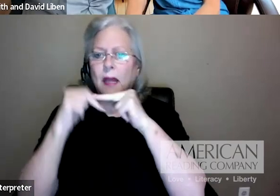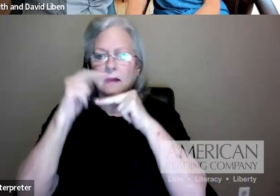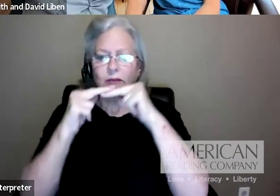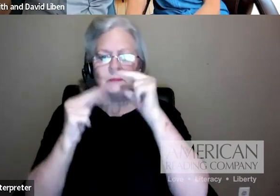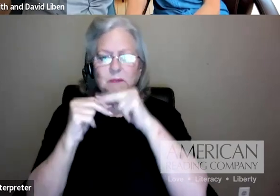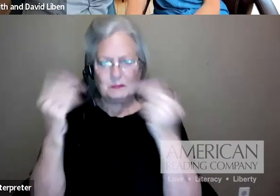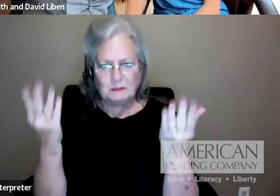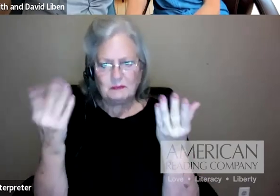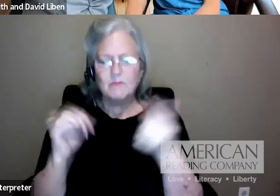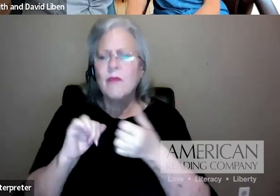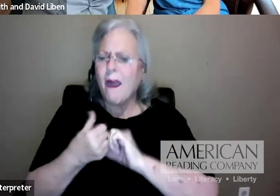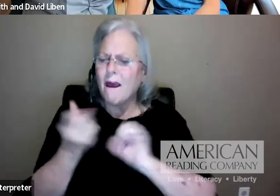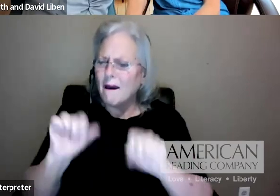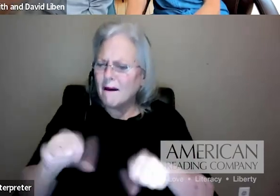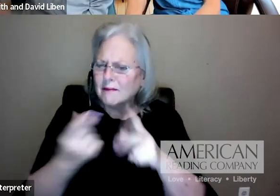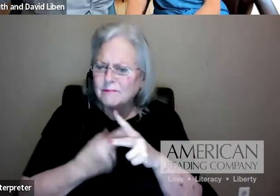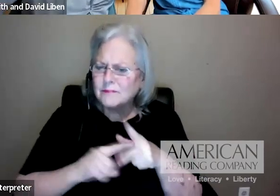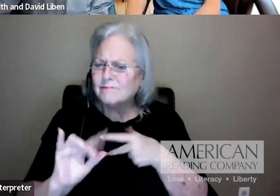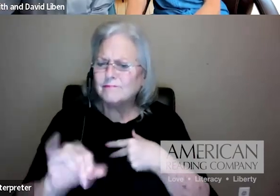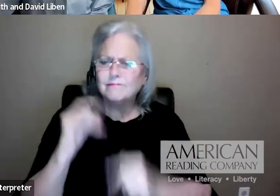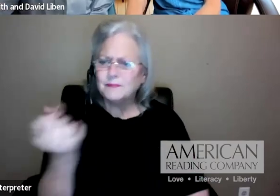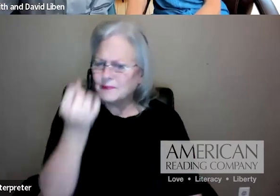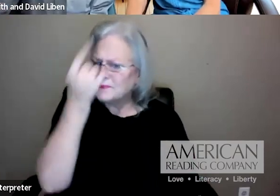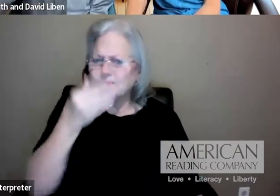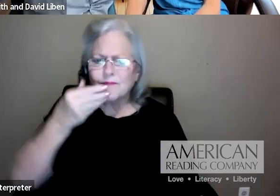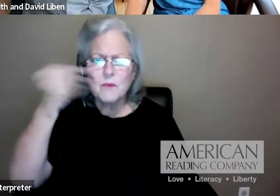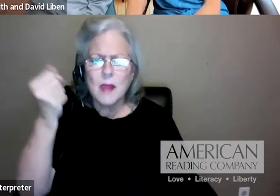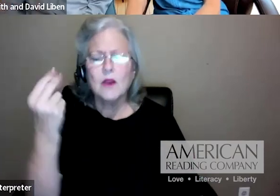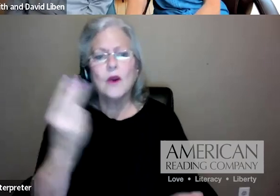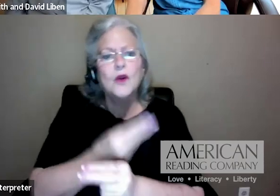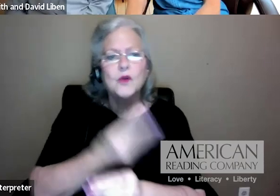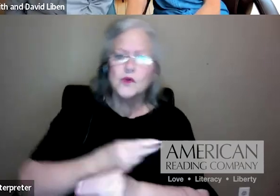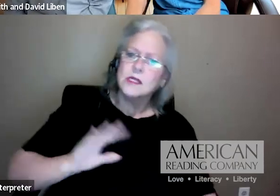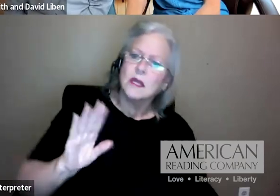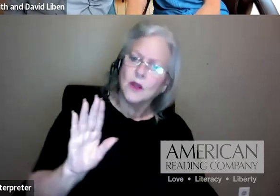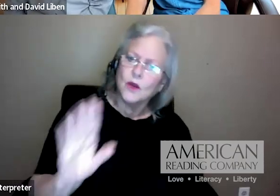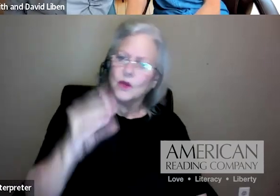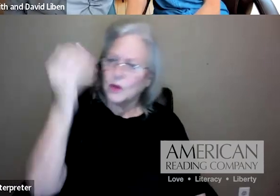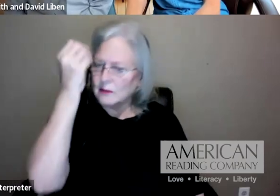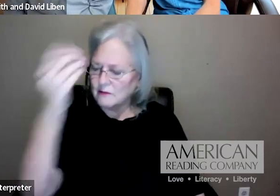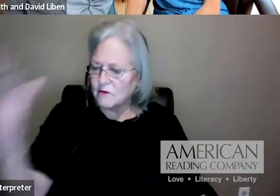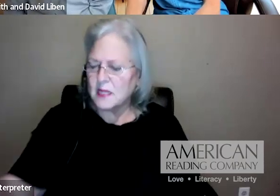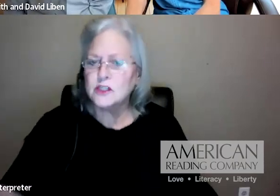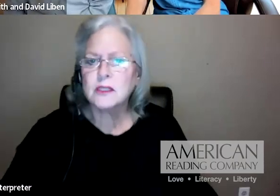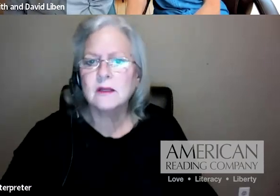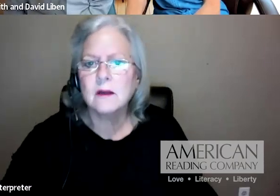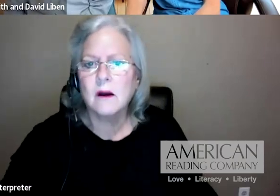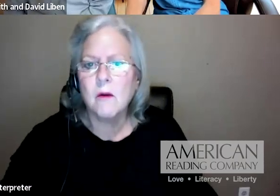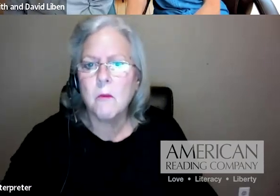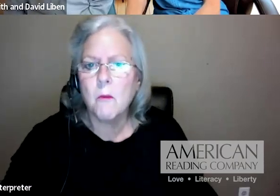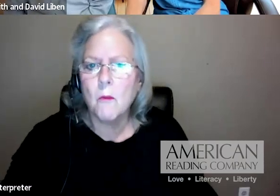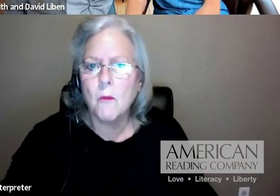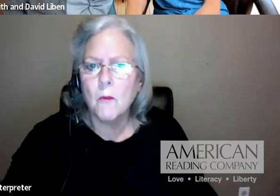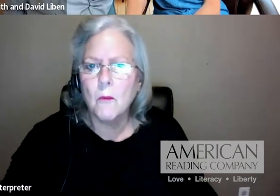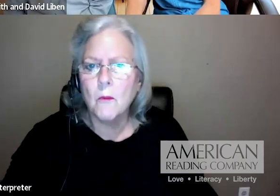you dive into that and understand it better, use it in your context? I'm to tell you a little bit about our speakers this